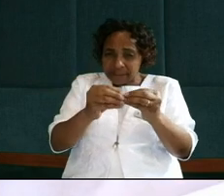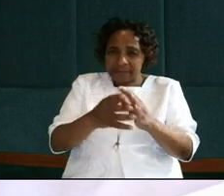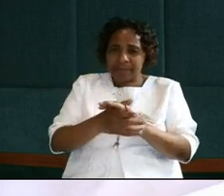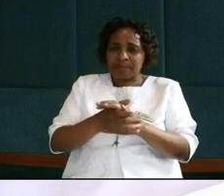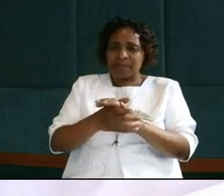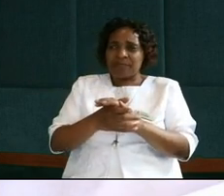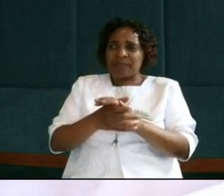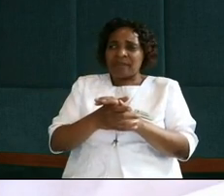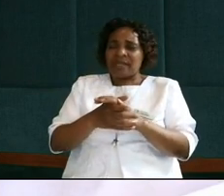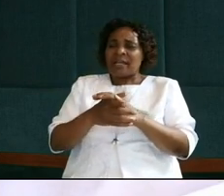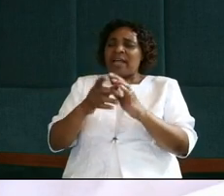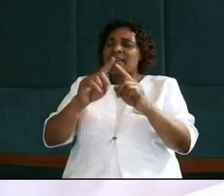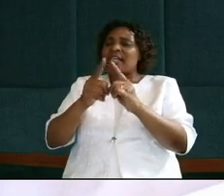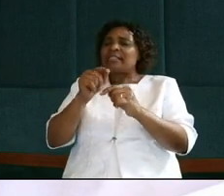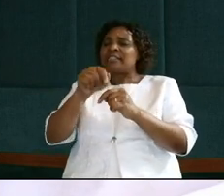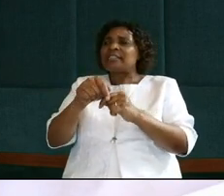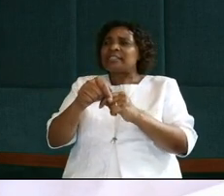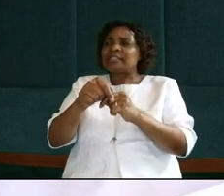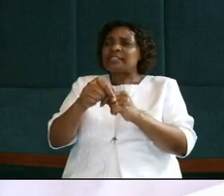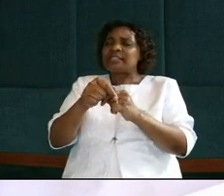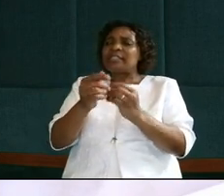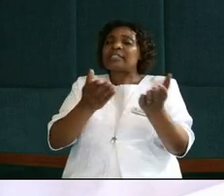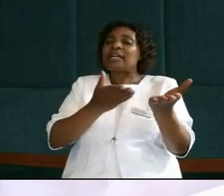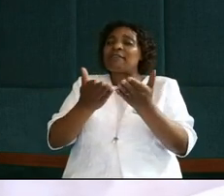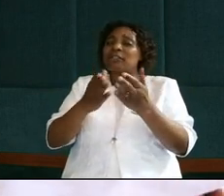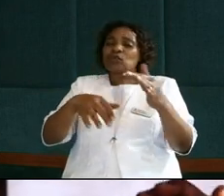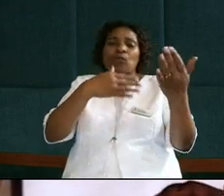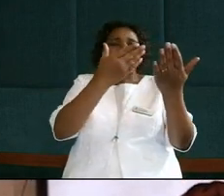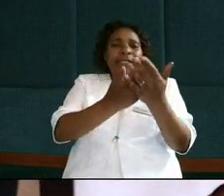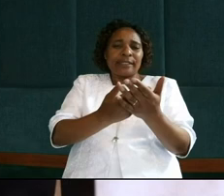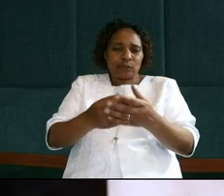it was the servant to attend to the master.